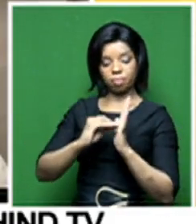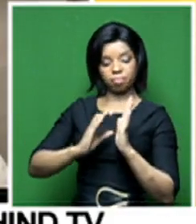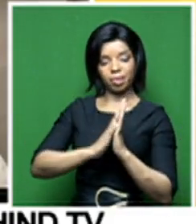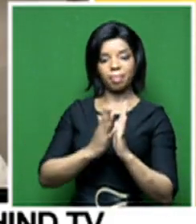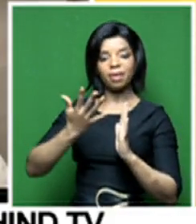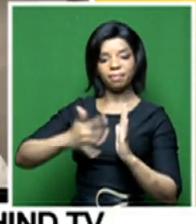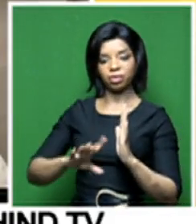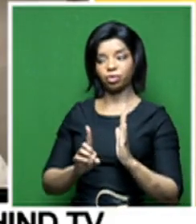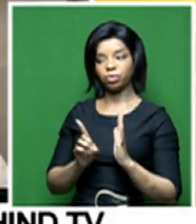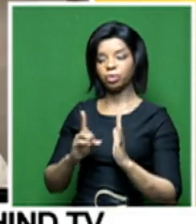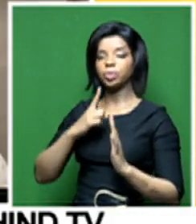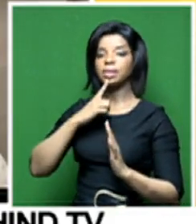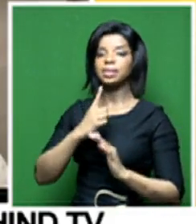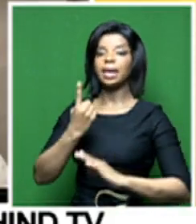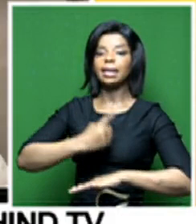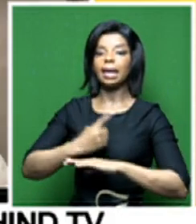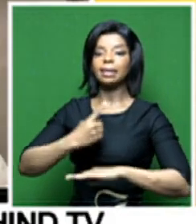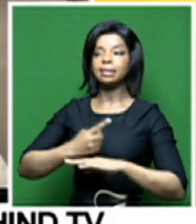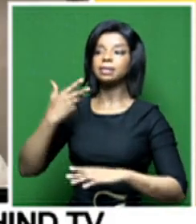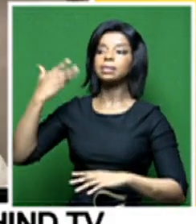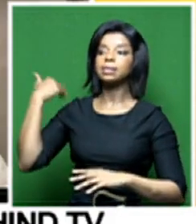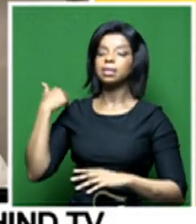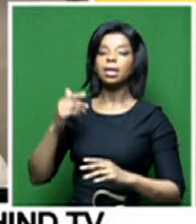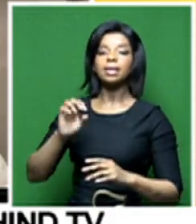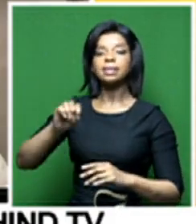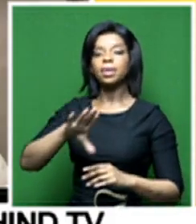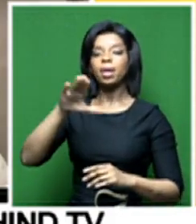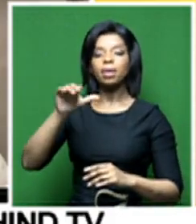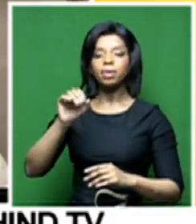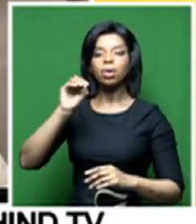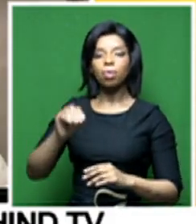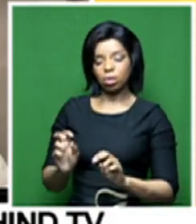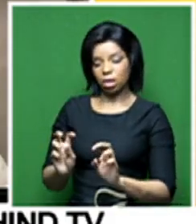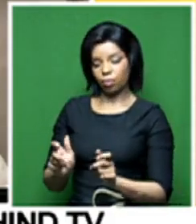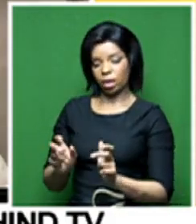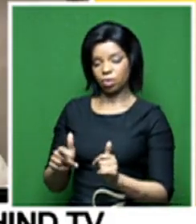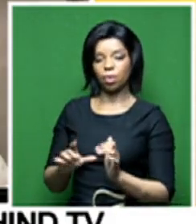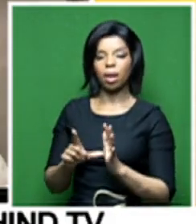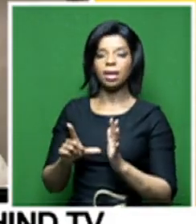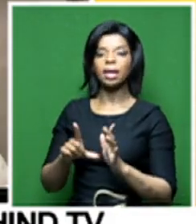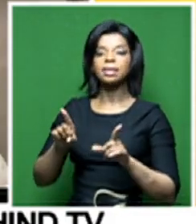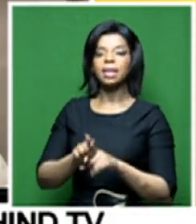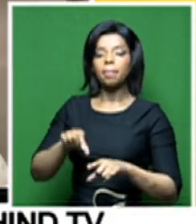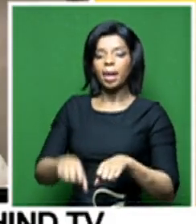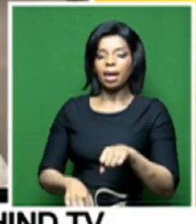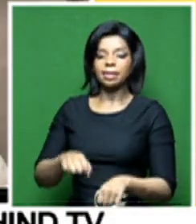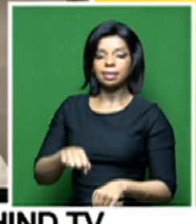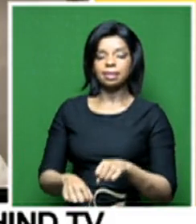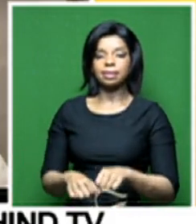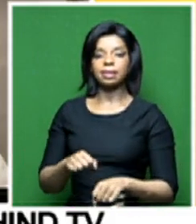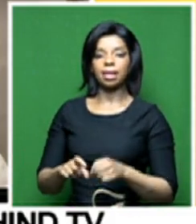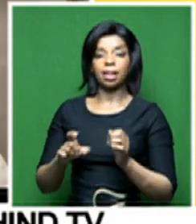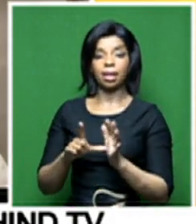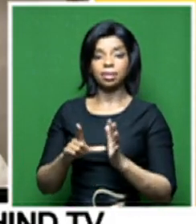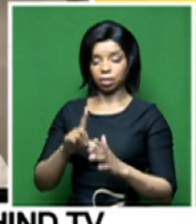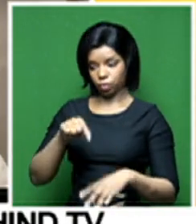days of when South Africa had radio licenses, where there was even a bicycle license that we had to pay for, which, you know, fell by the